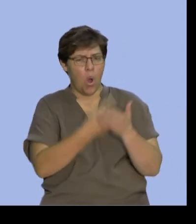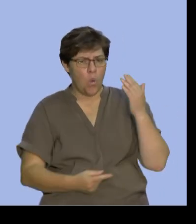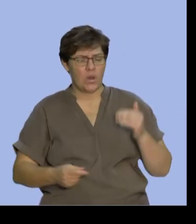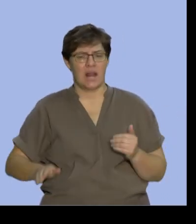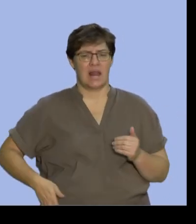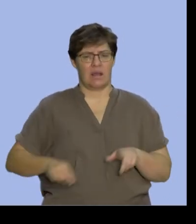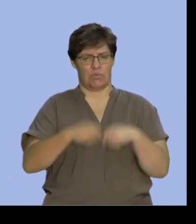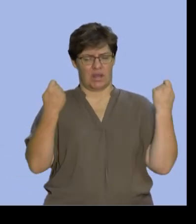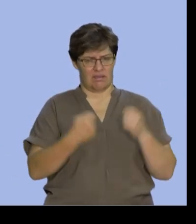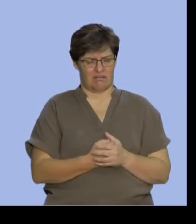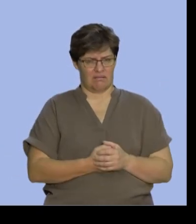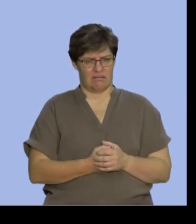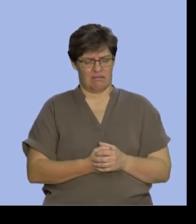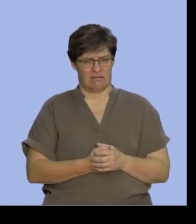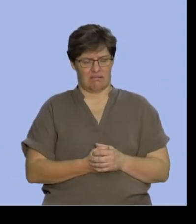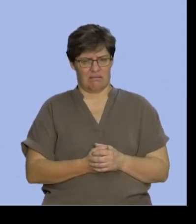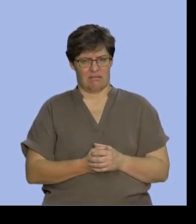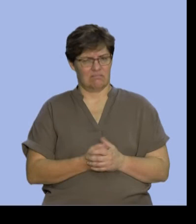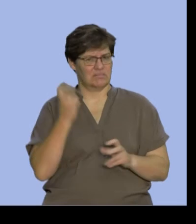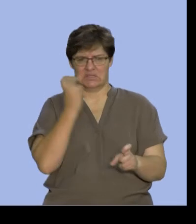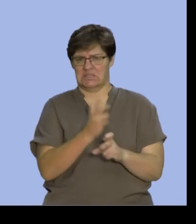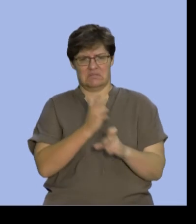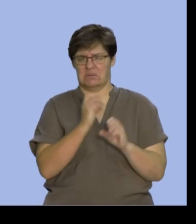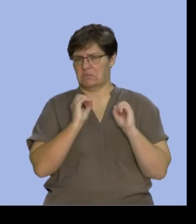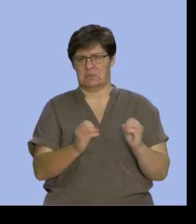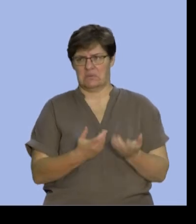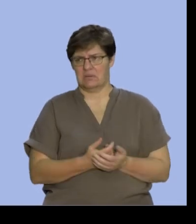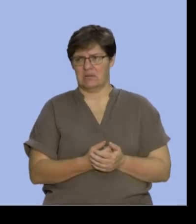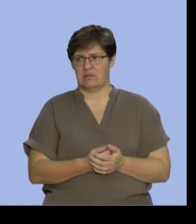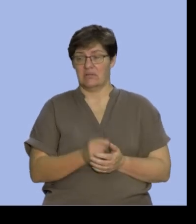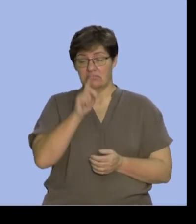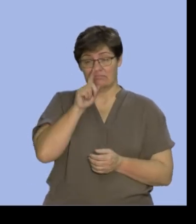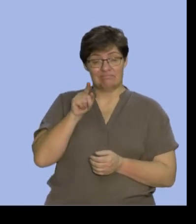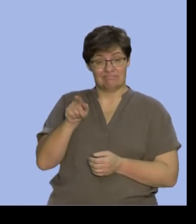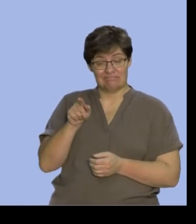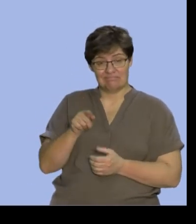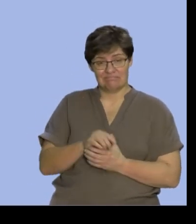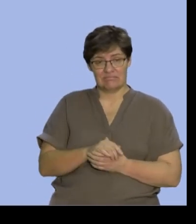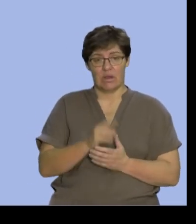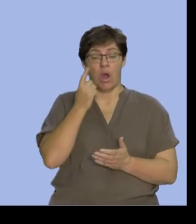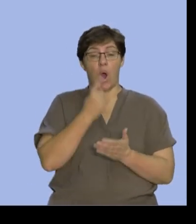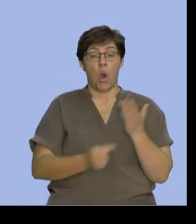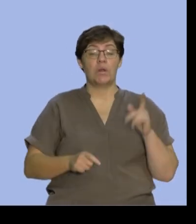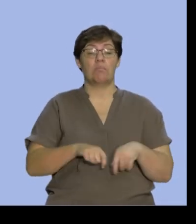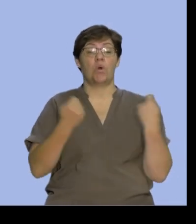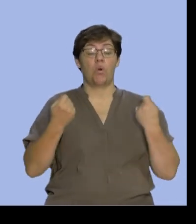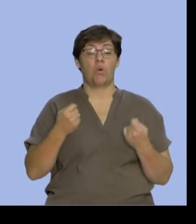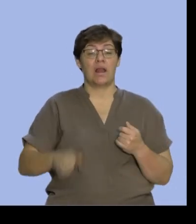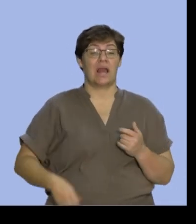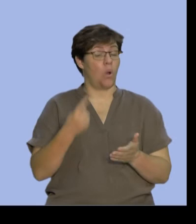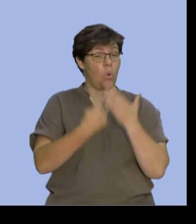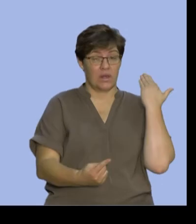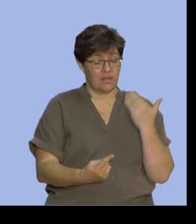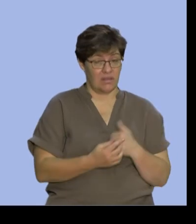Well you know what it's not difficult to see. In this case only broken a leg is